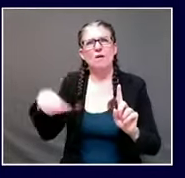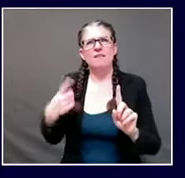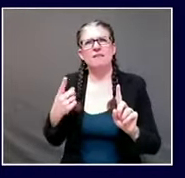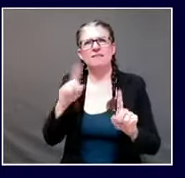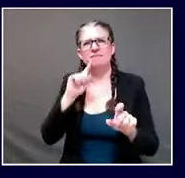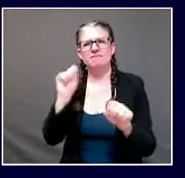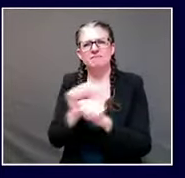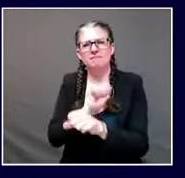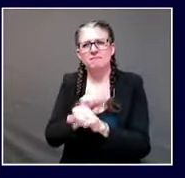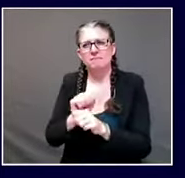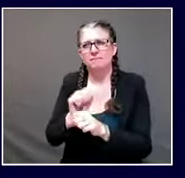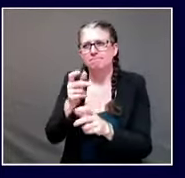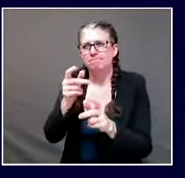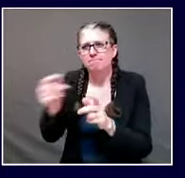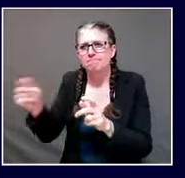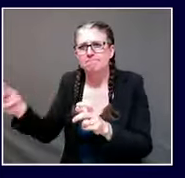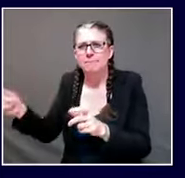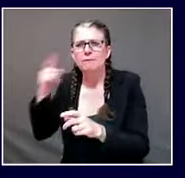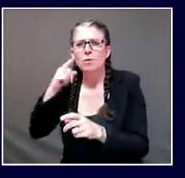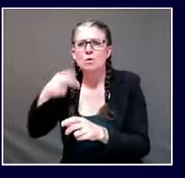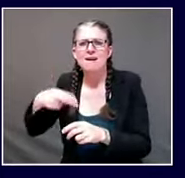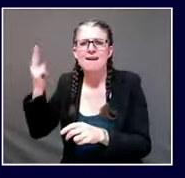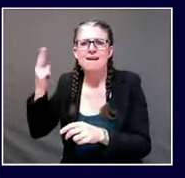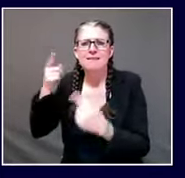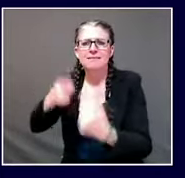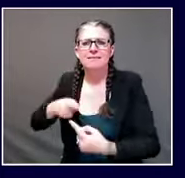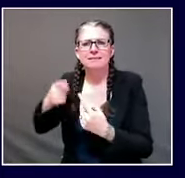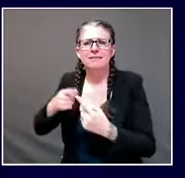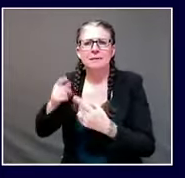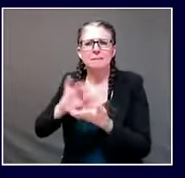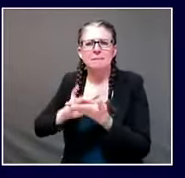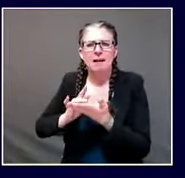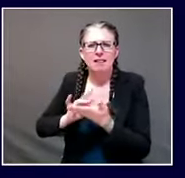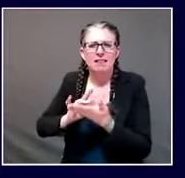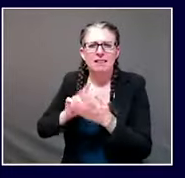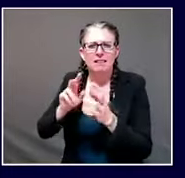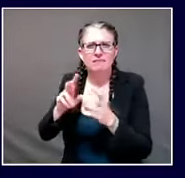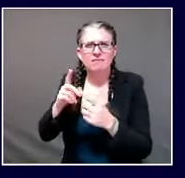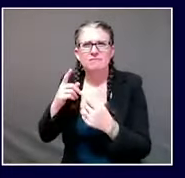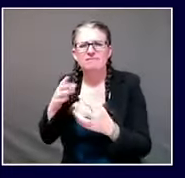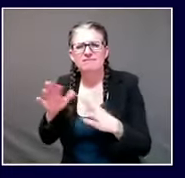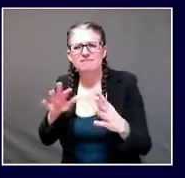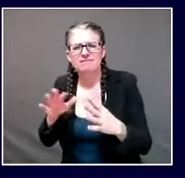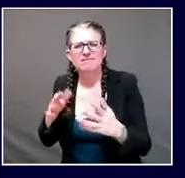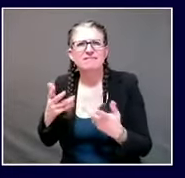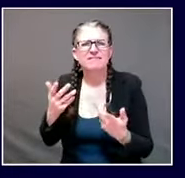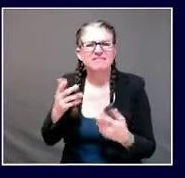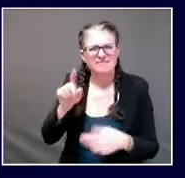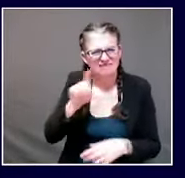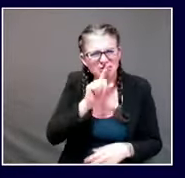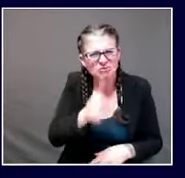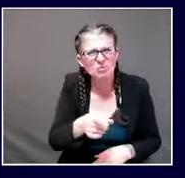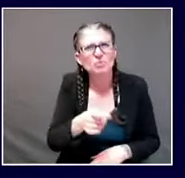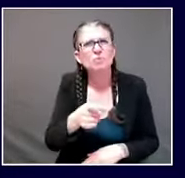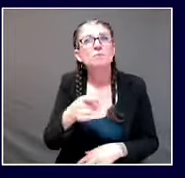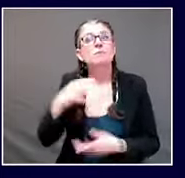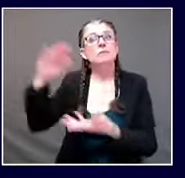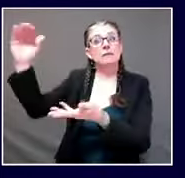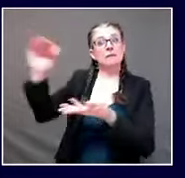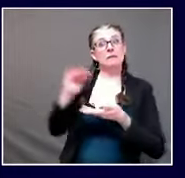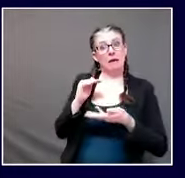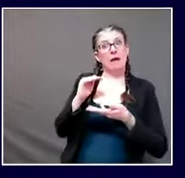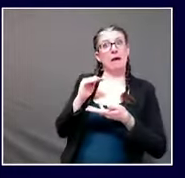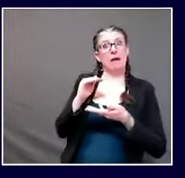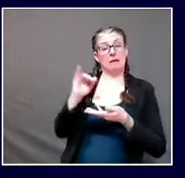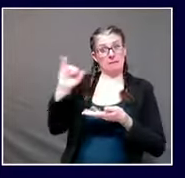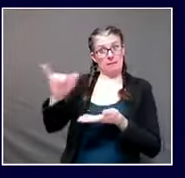plans for distribution and prioritizing who gets it first sure uh so the regeneron and a monoclonal antibody just